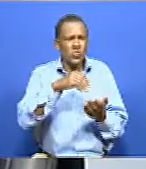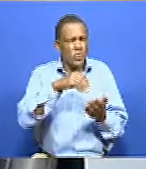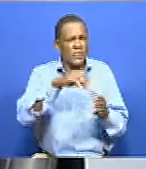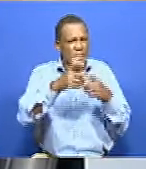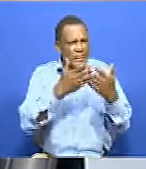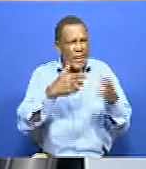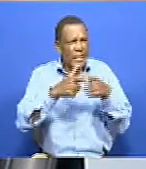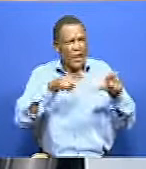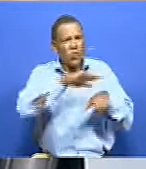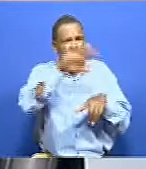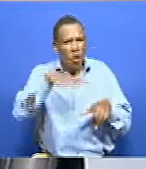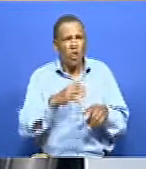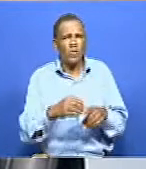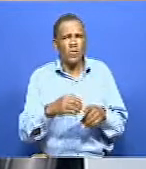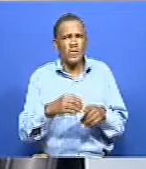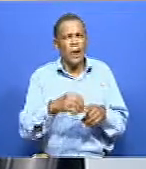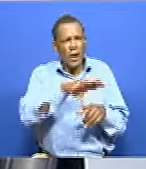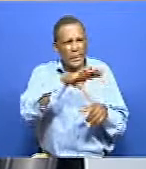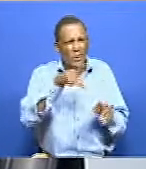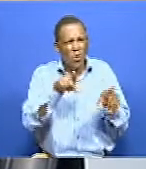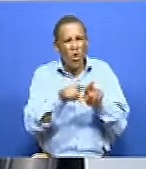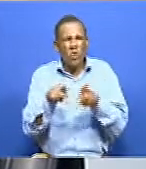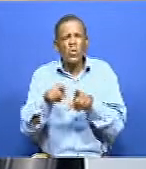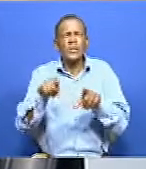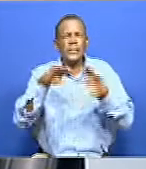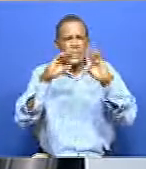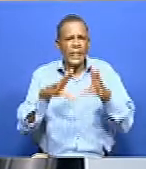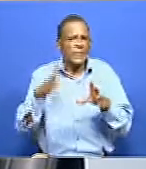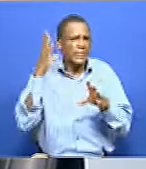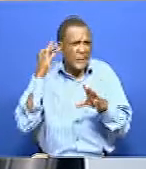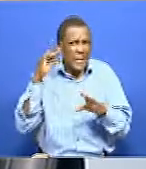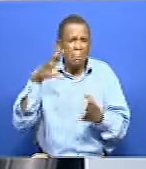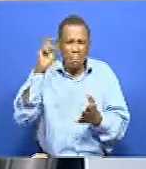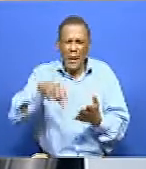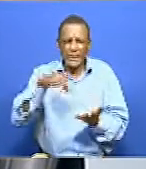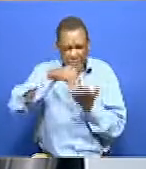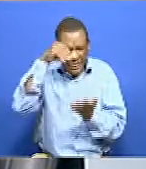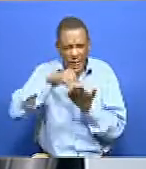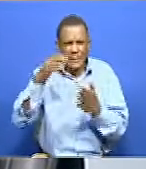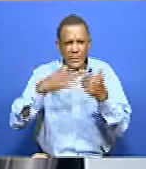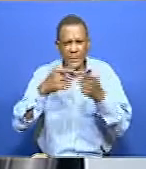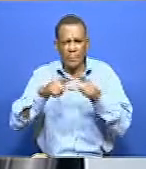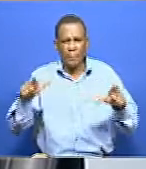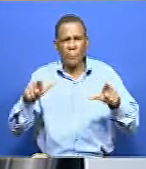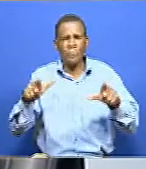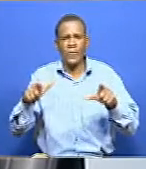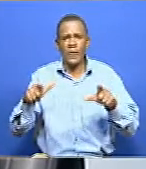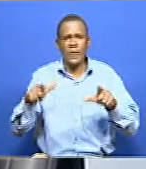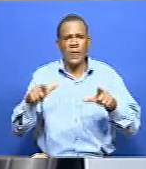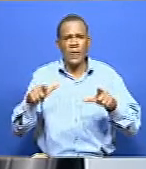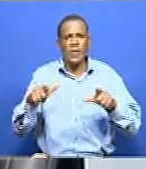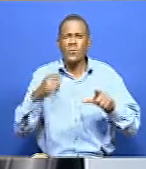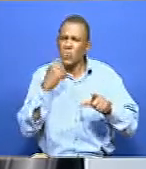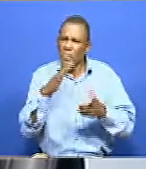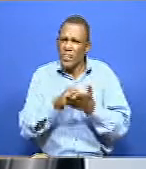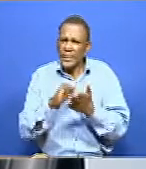regular school. Because if sign language was taught to all schools, that means you, in your delivery of work, wherever you are, you'd be able to